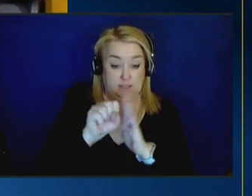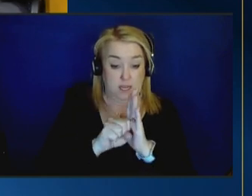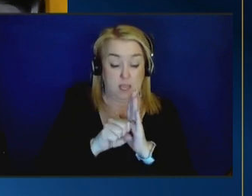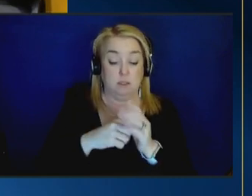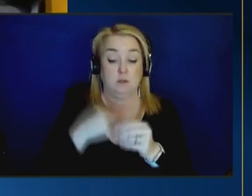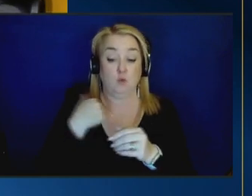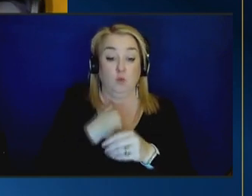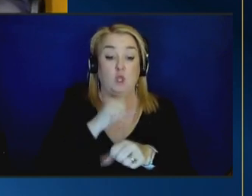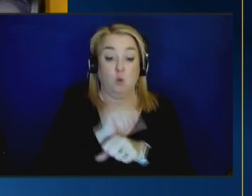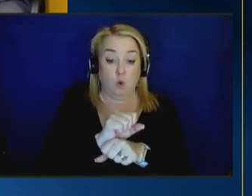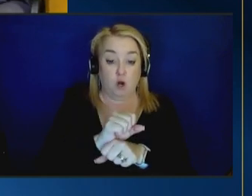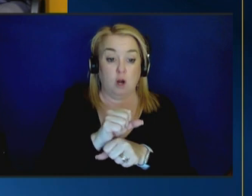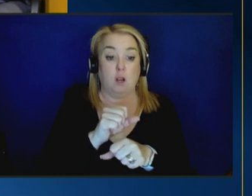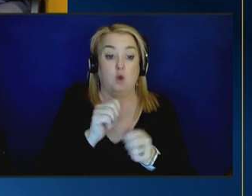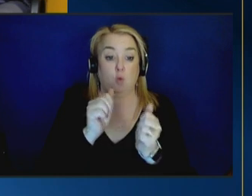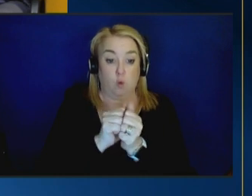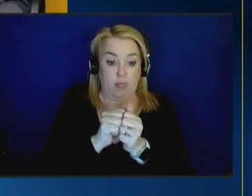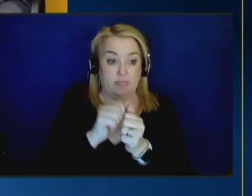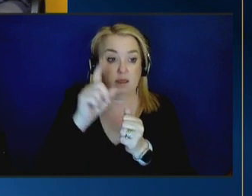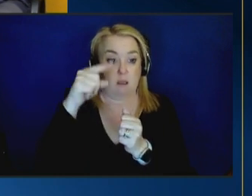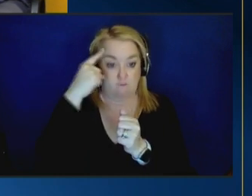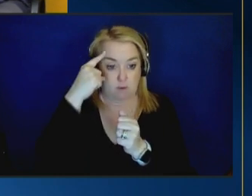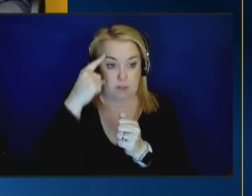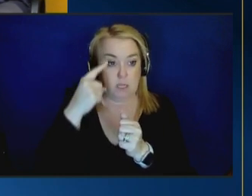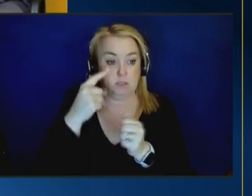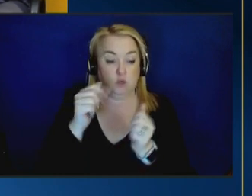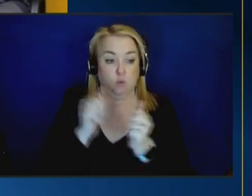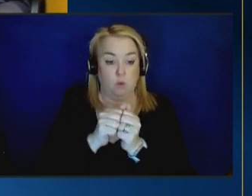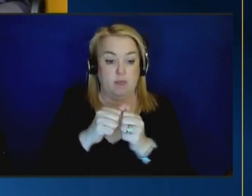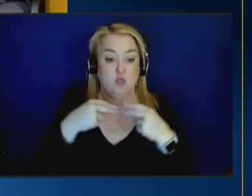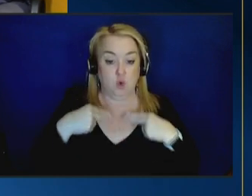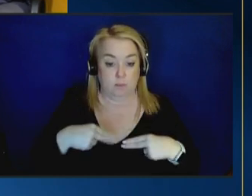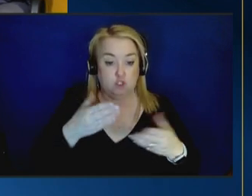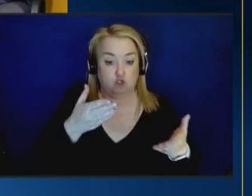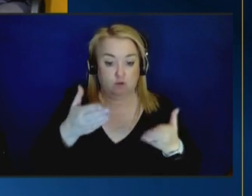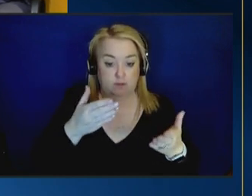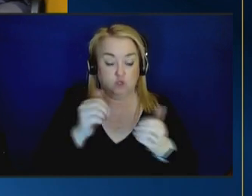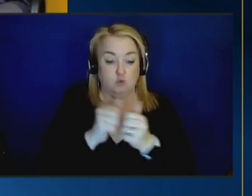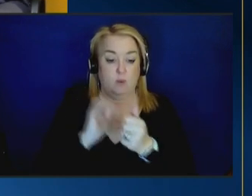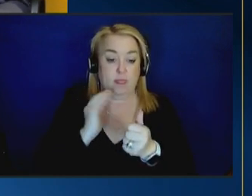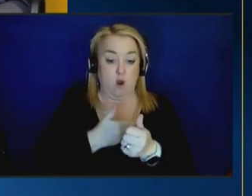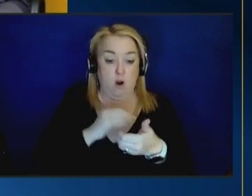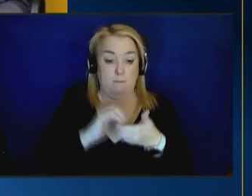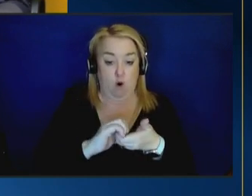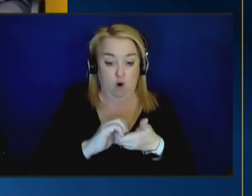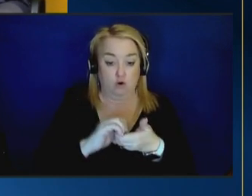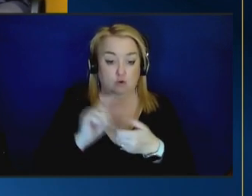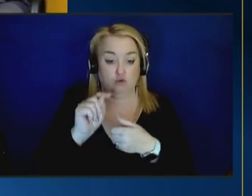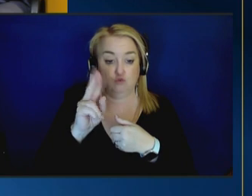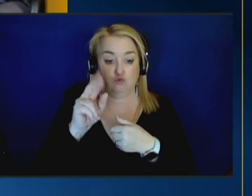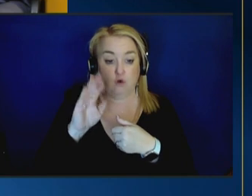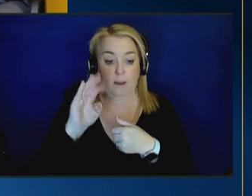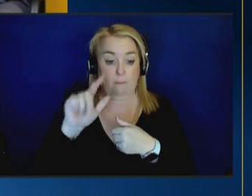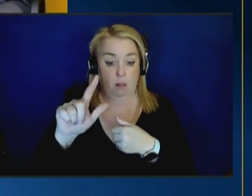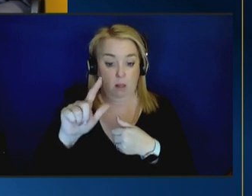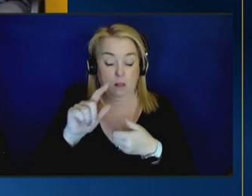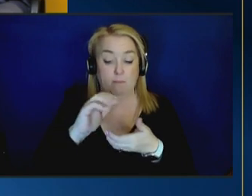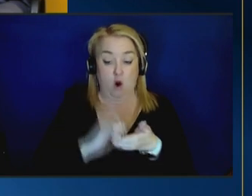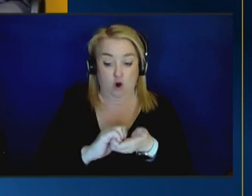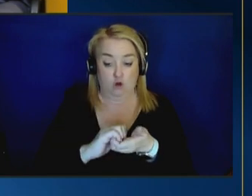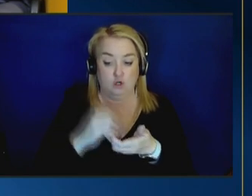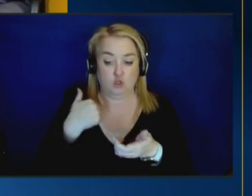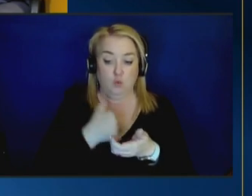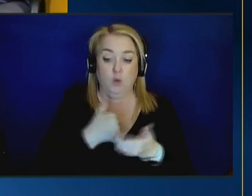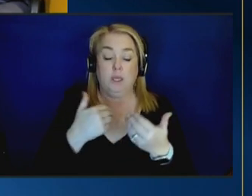operations of government uh specifically in human services with our tribal partners and it's an incredible uh luxury to have those